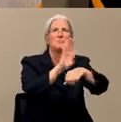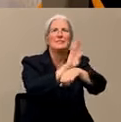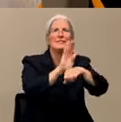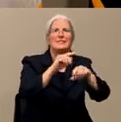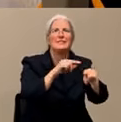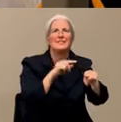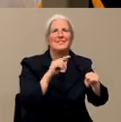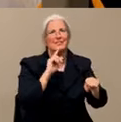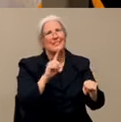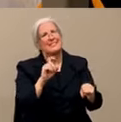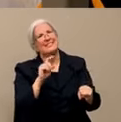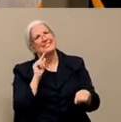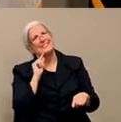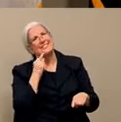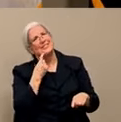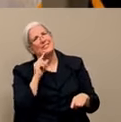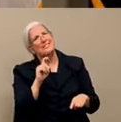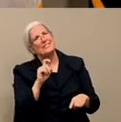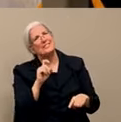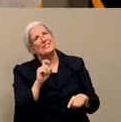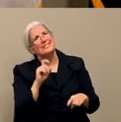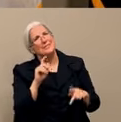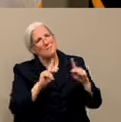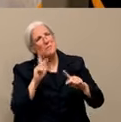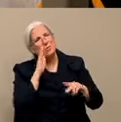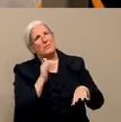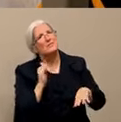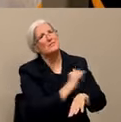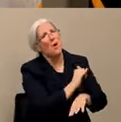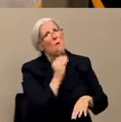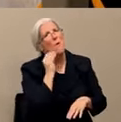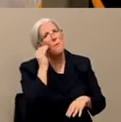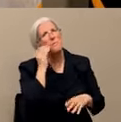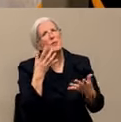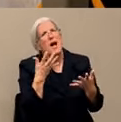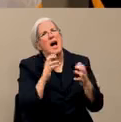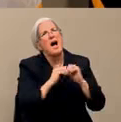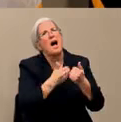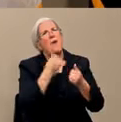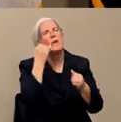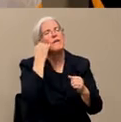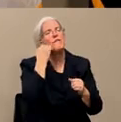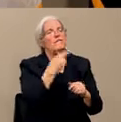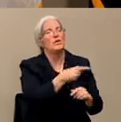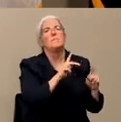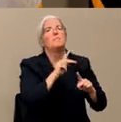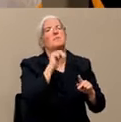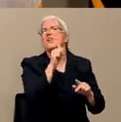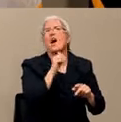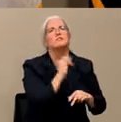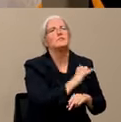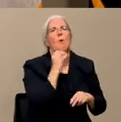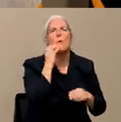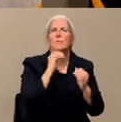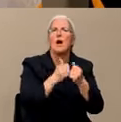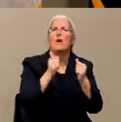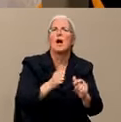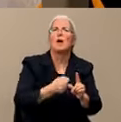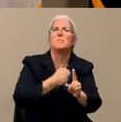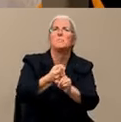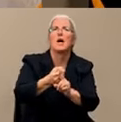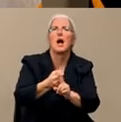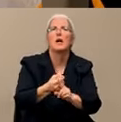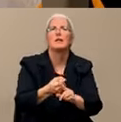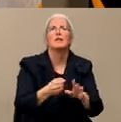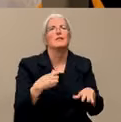point about people staying home and what are the impacts of not? So we need people to stay home. It